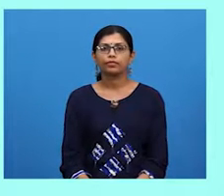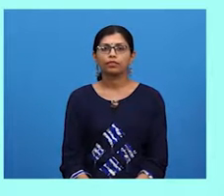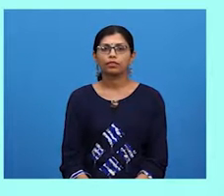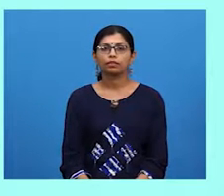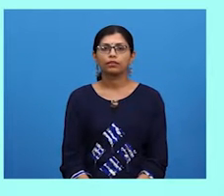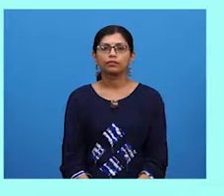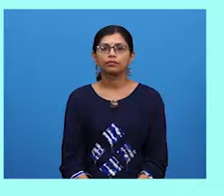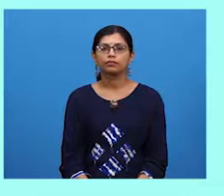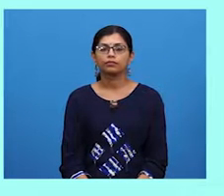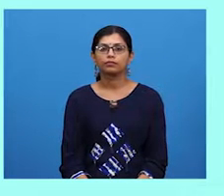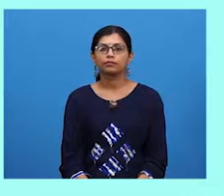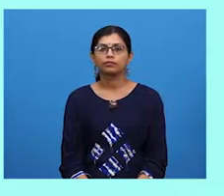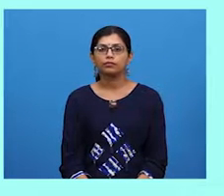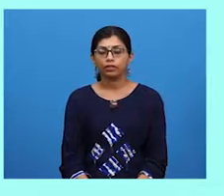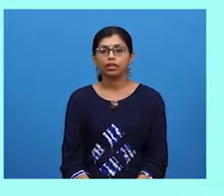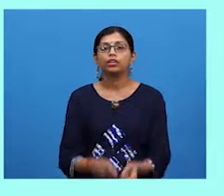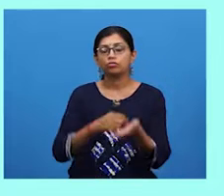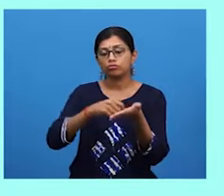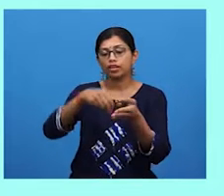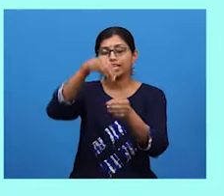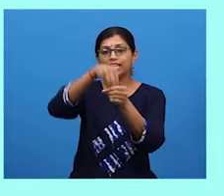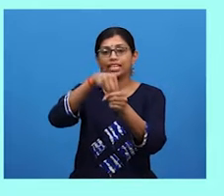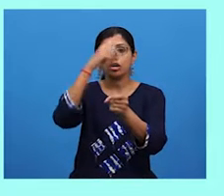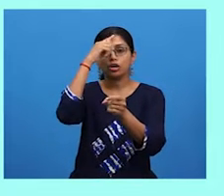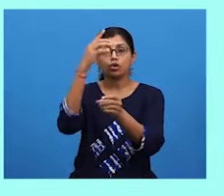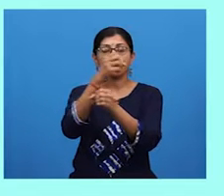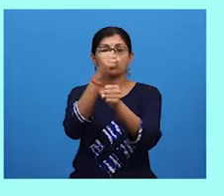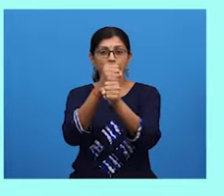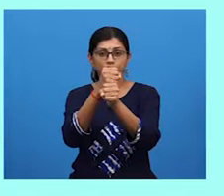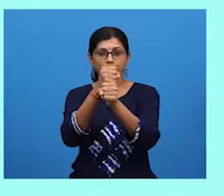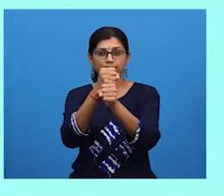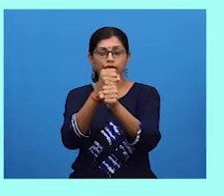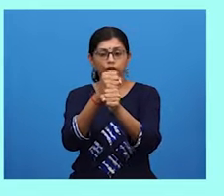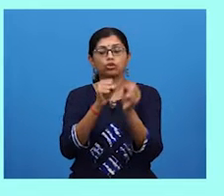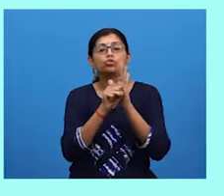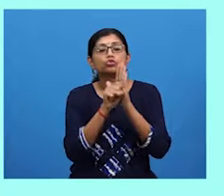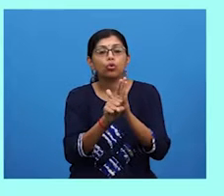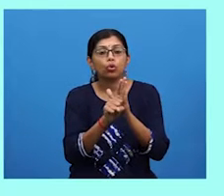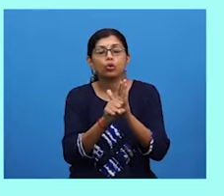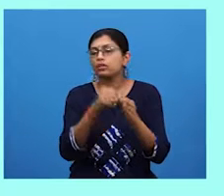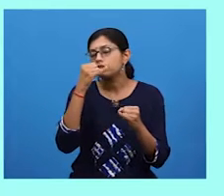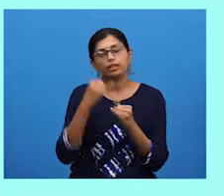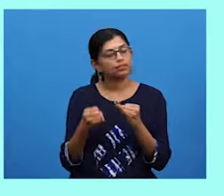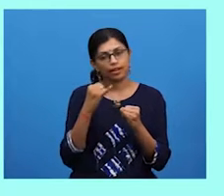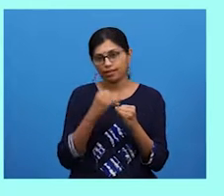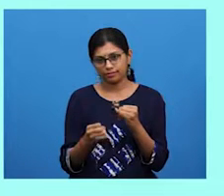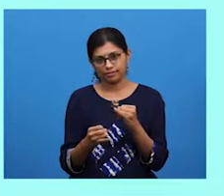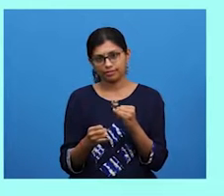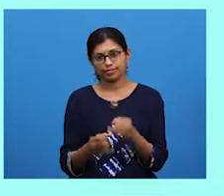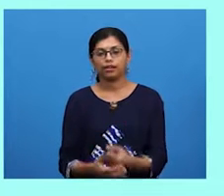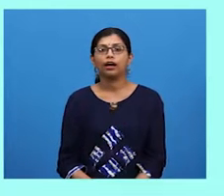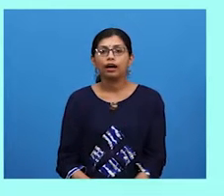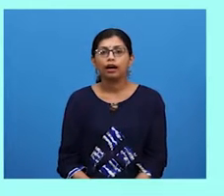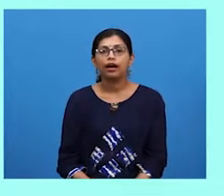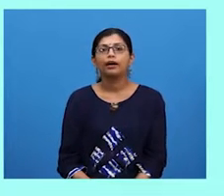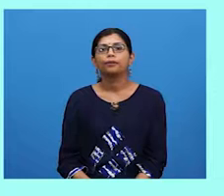indicate that it is the concluding paragraph. But what matters here is the